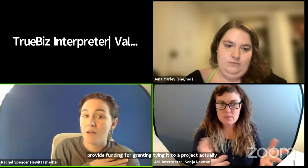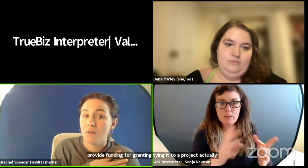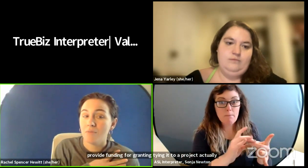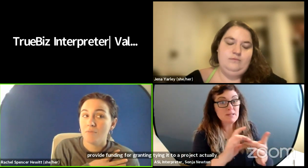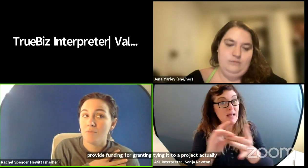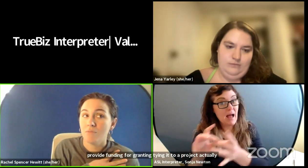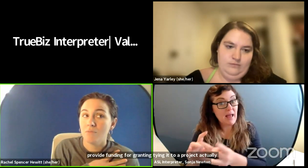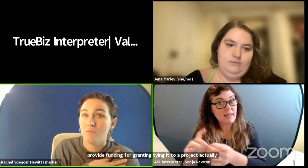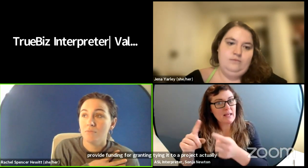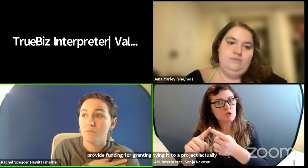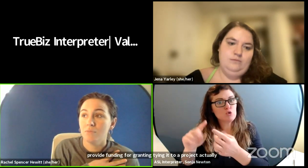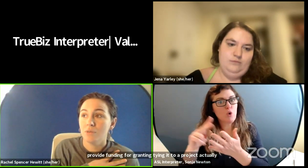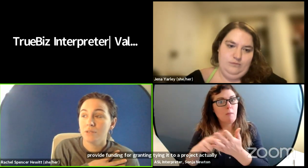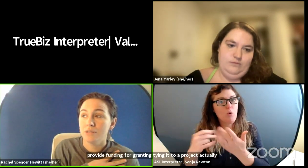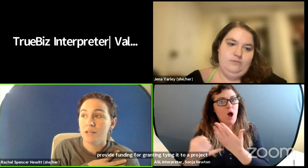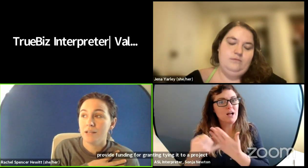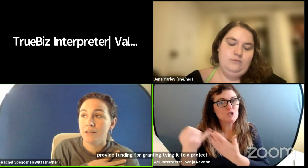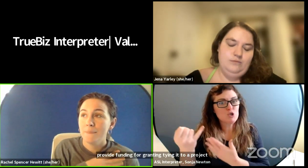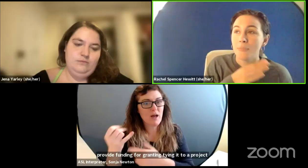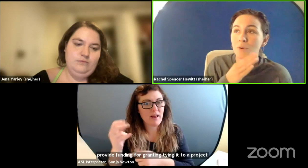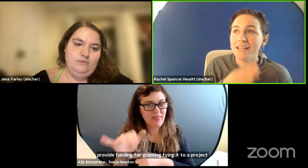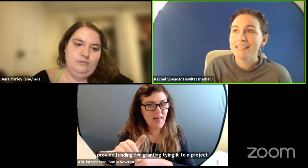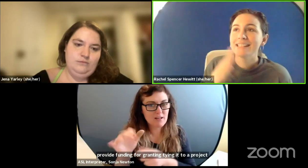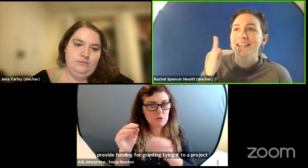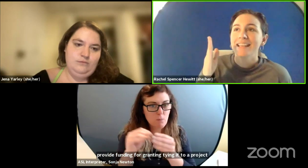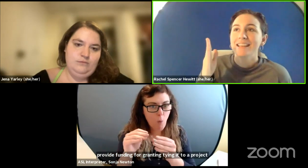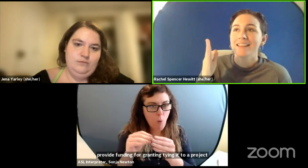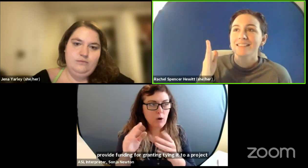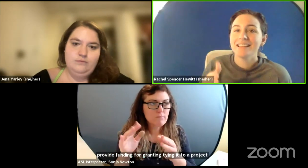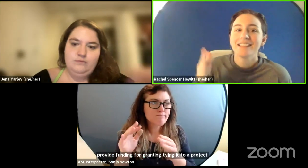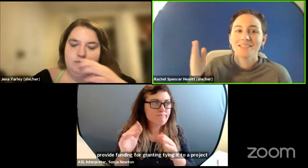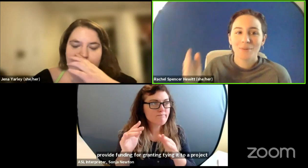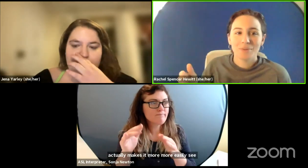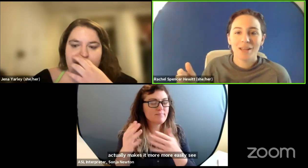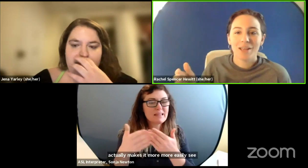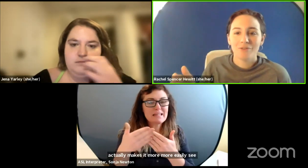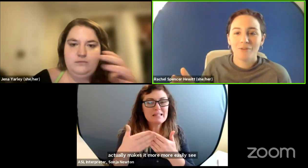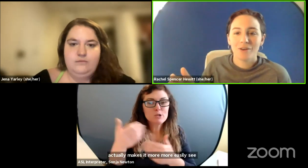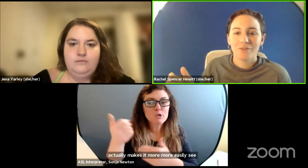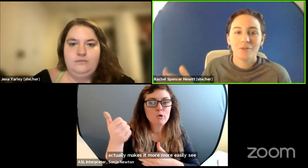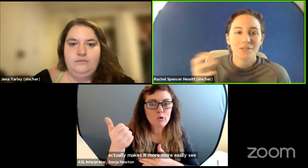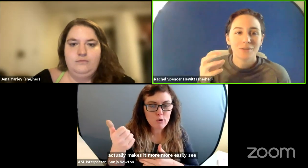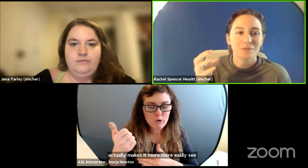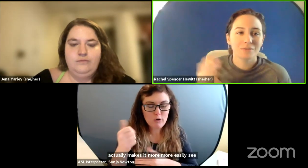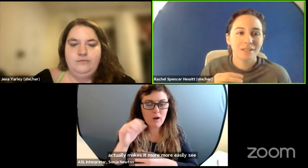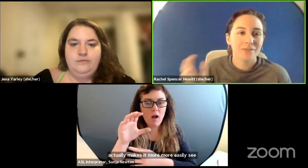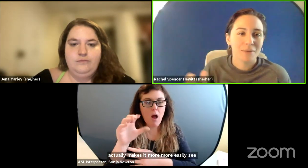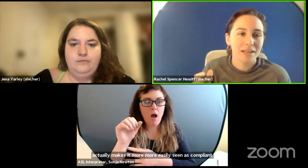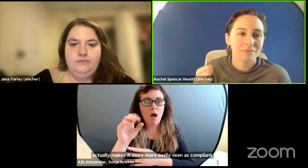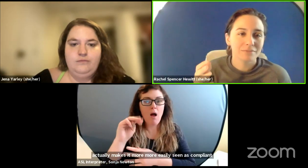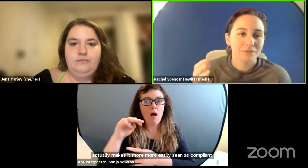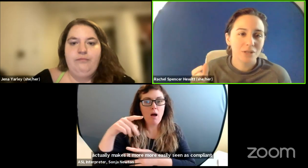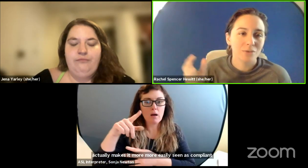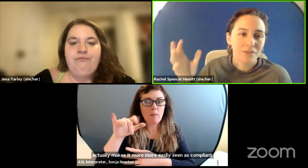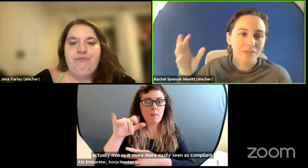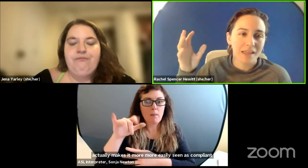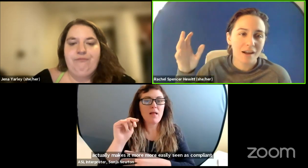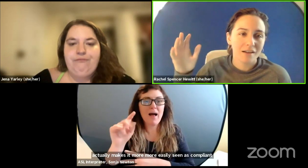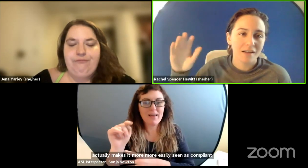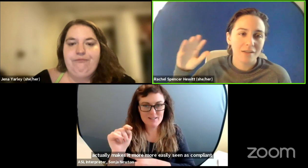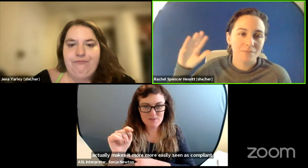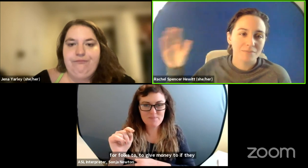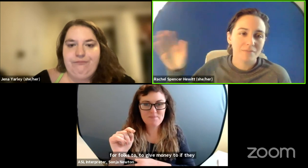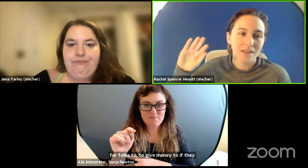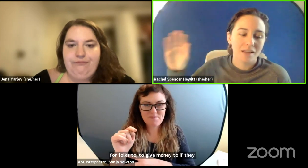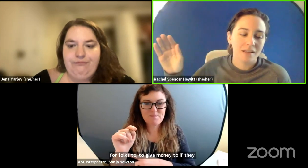makes it, um, more, uh, more easily seen as compliant for folks to, to give money to, if